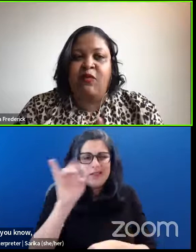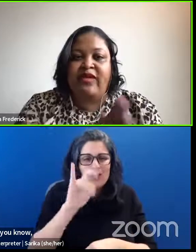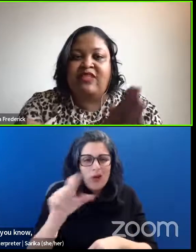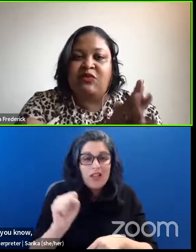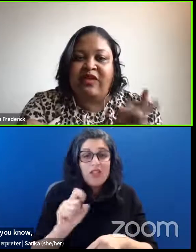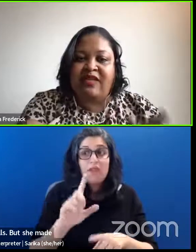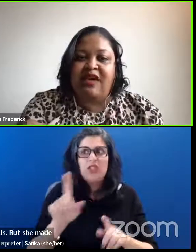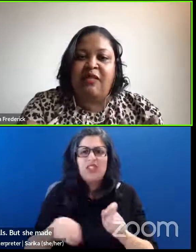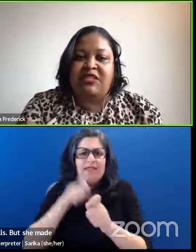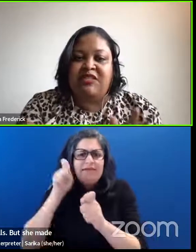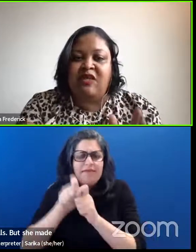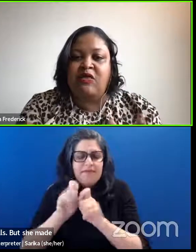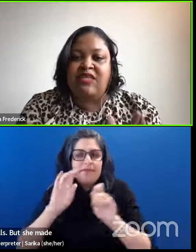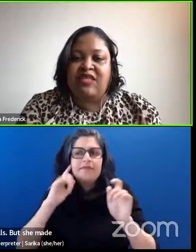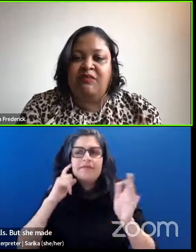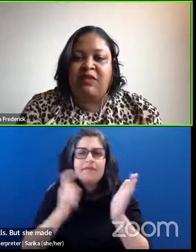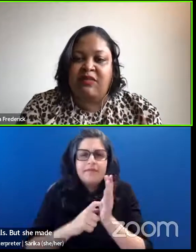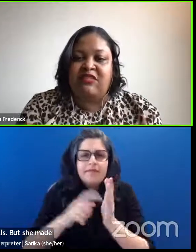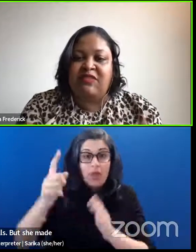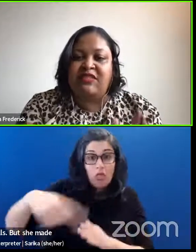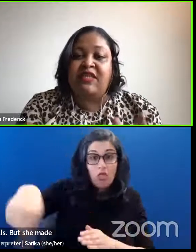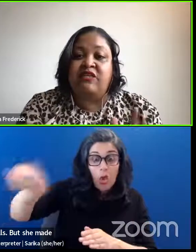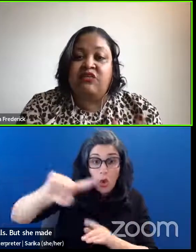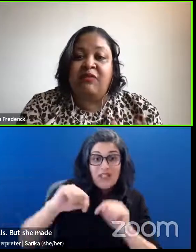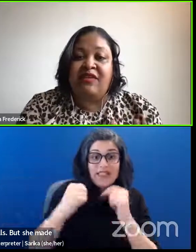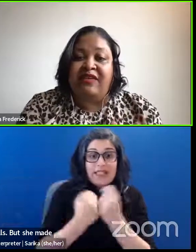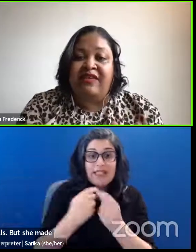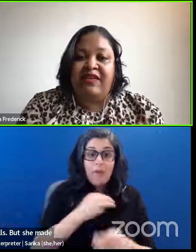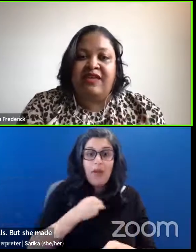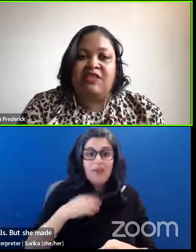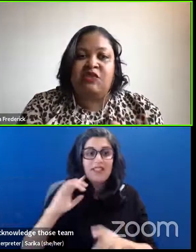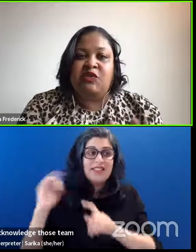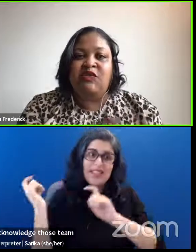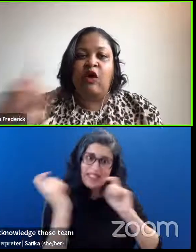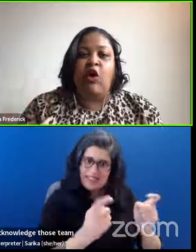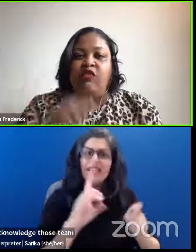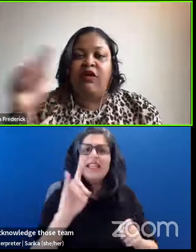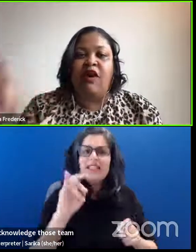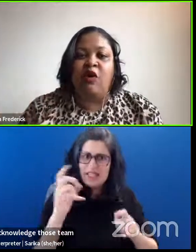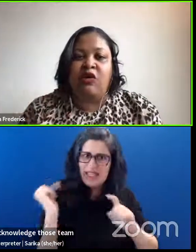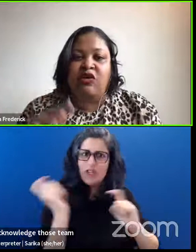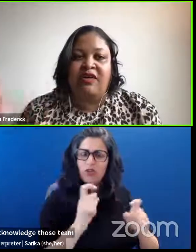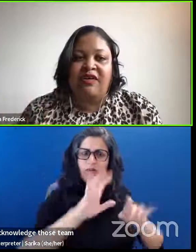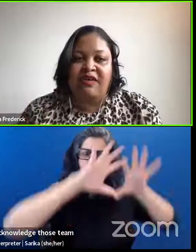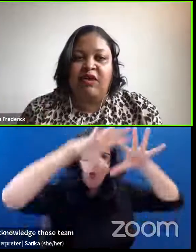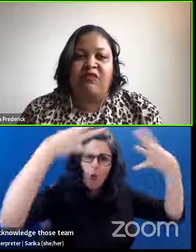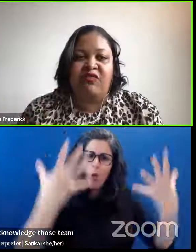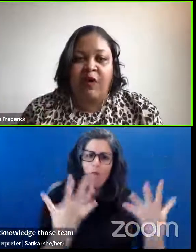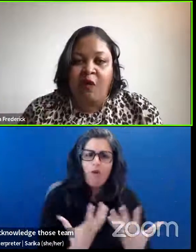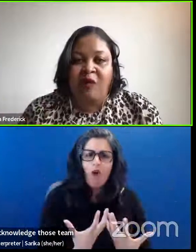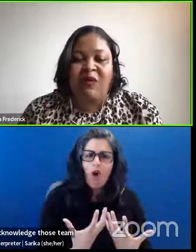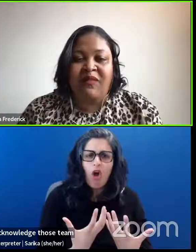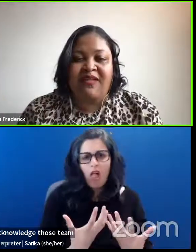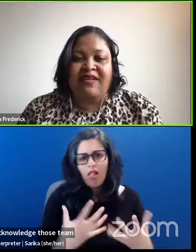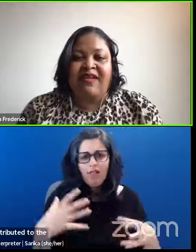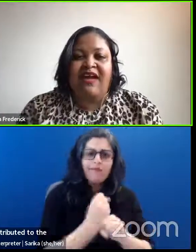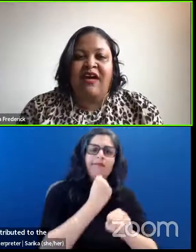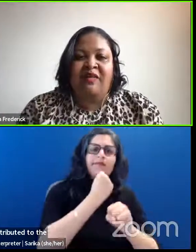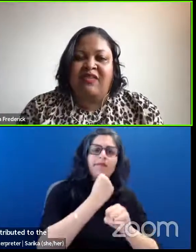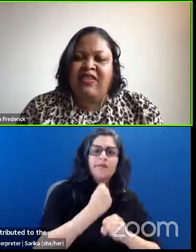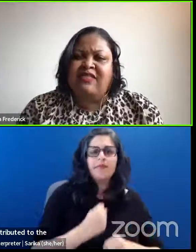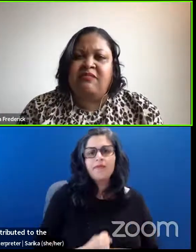specific point to acknowledge those team members because they contributed to the overall good of the whole.